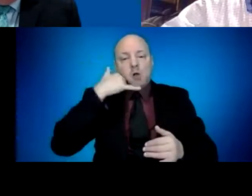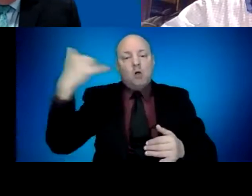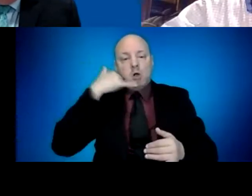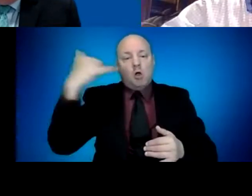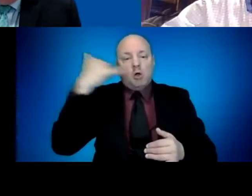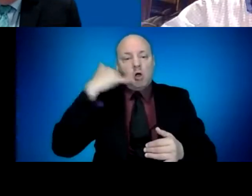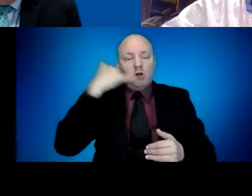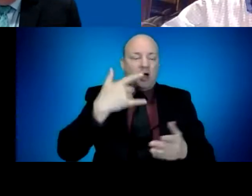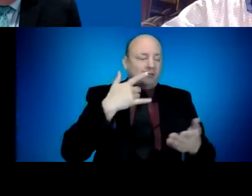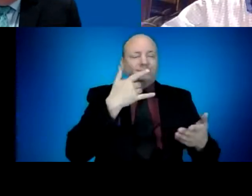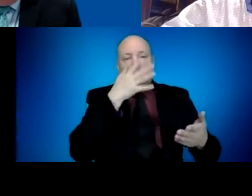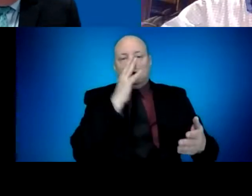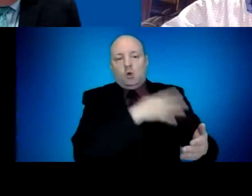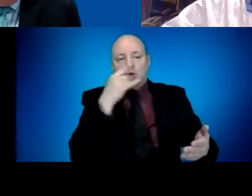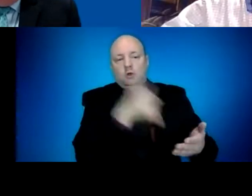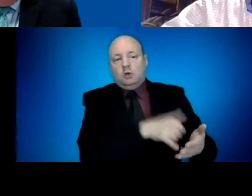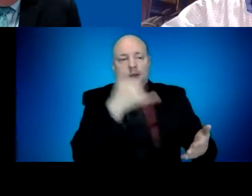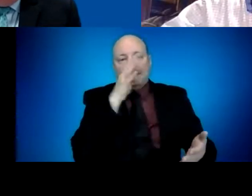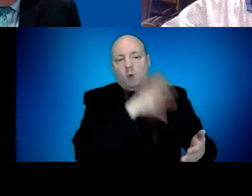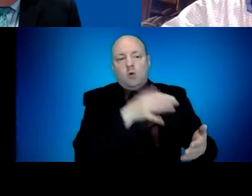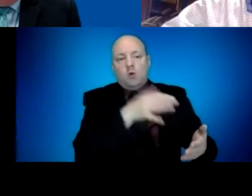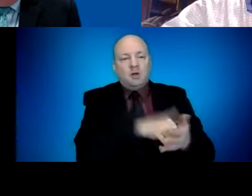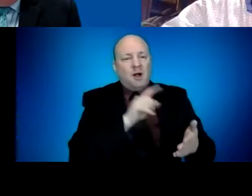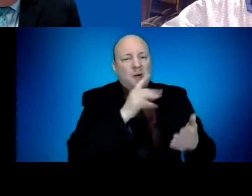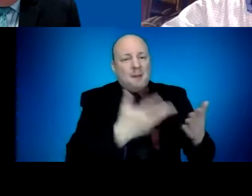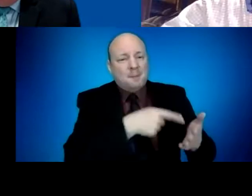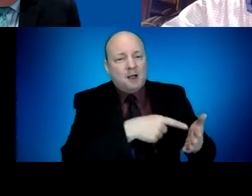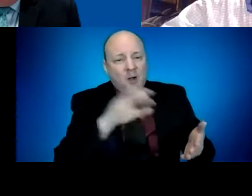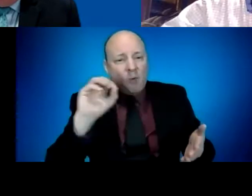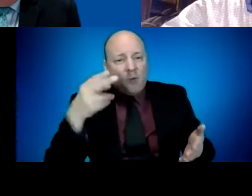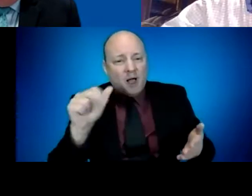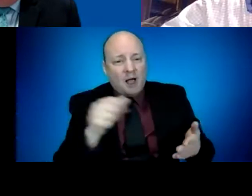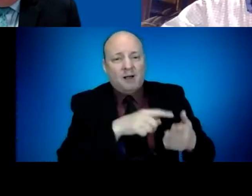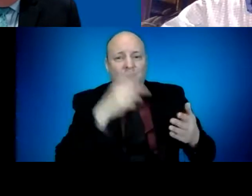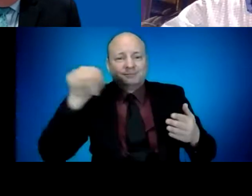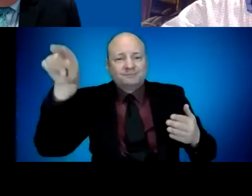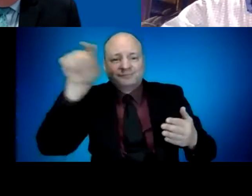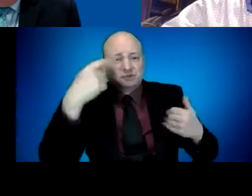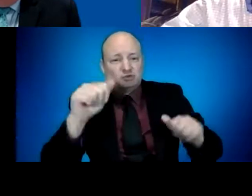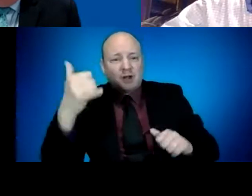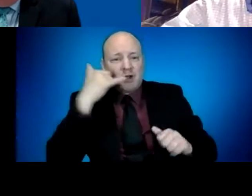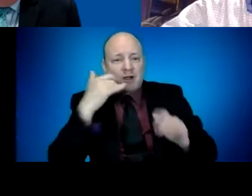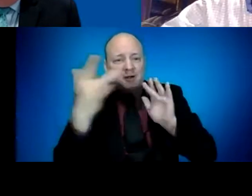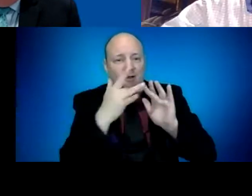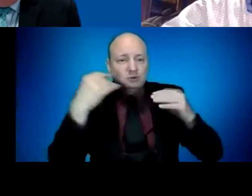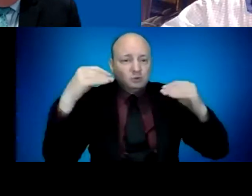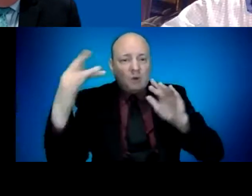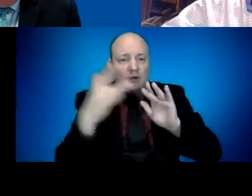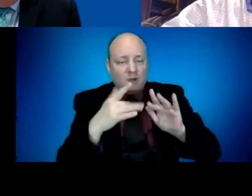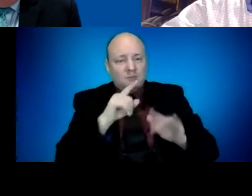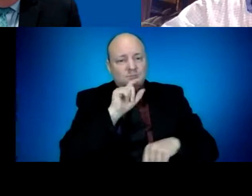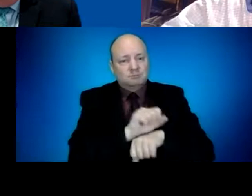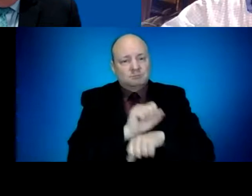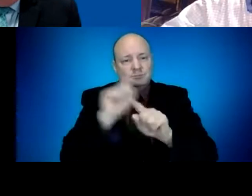much, much less frequent. So what are people supposed to do at this point who are not still very tech savvy, especially